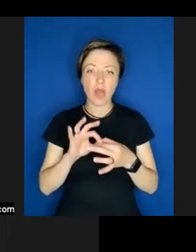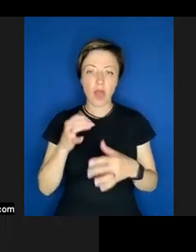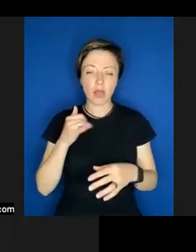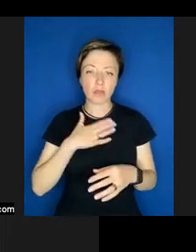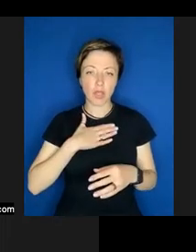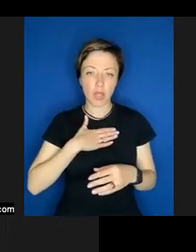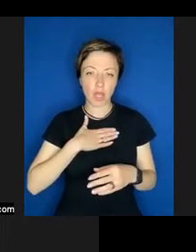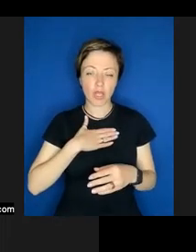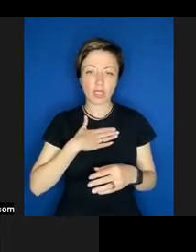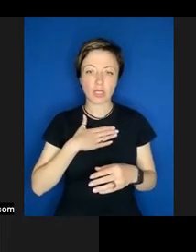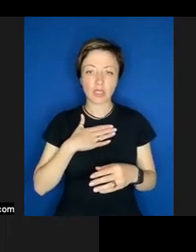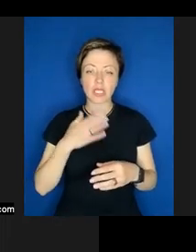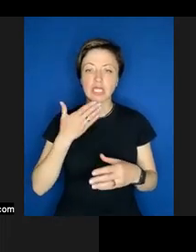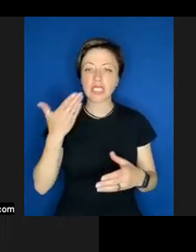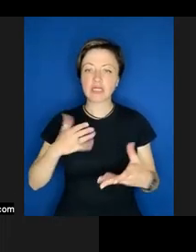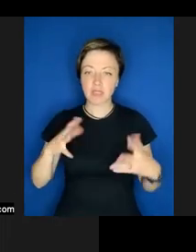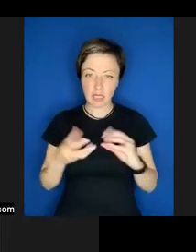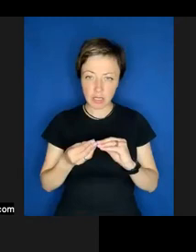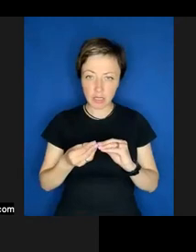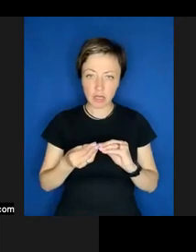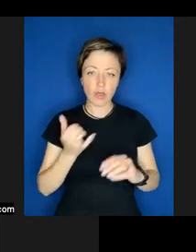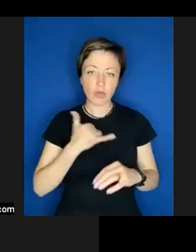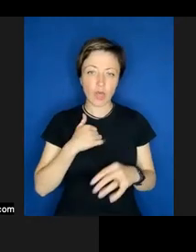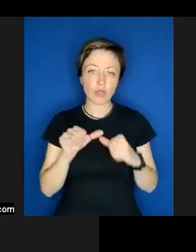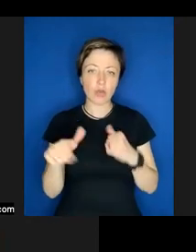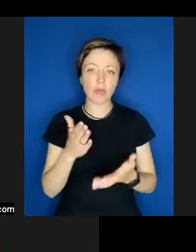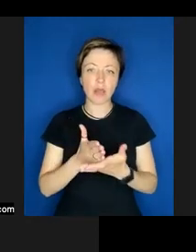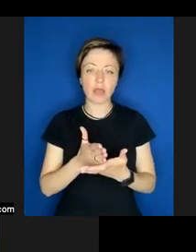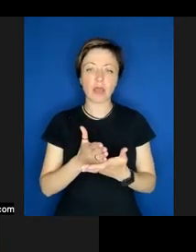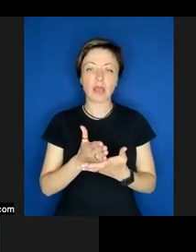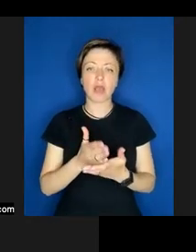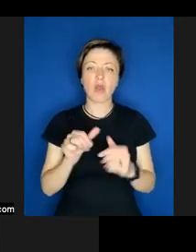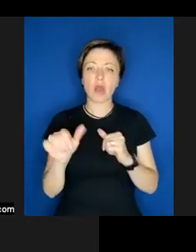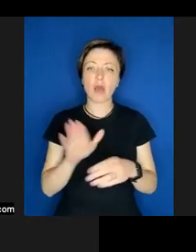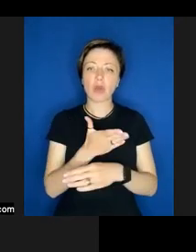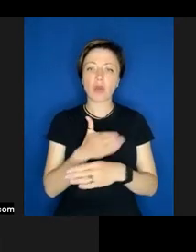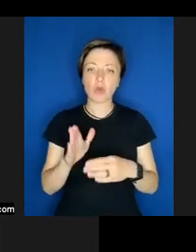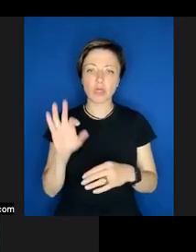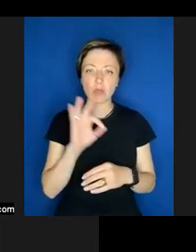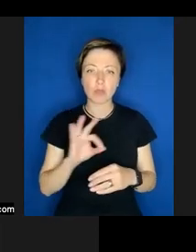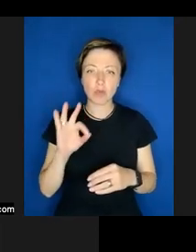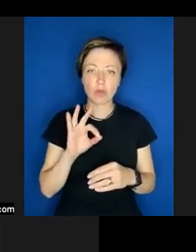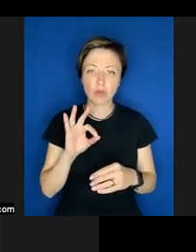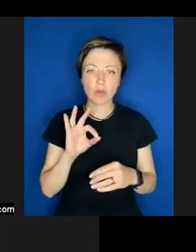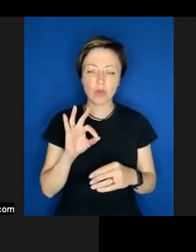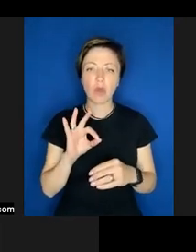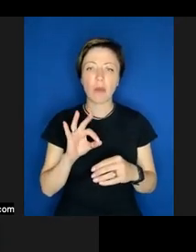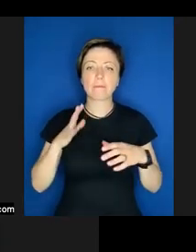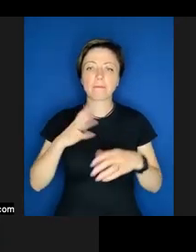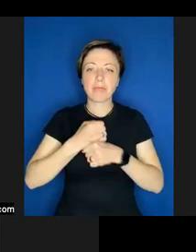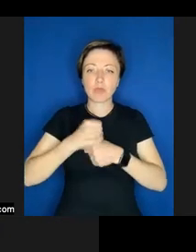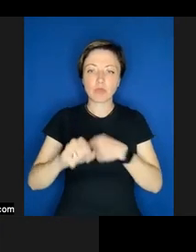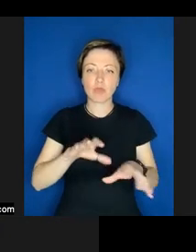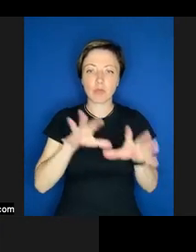There is one section on child transfers, but there's also other sections on other violations and impact of the